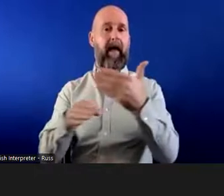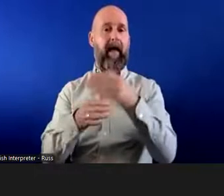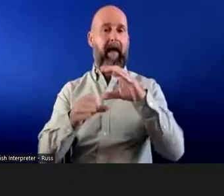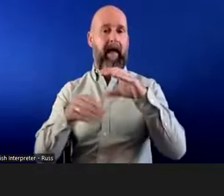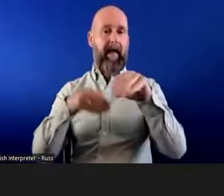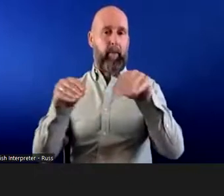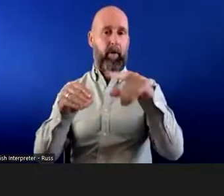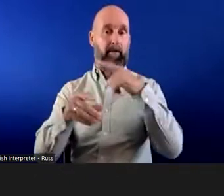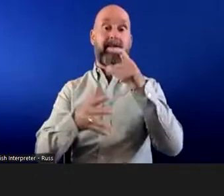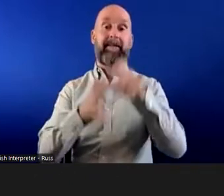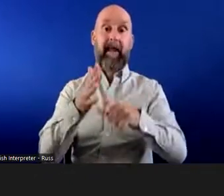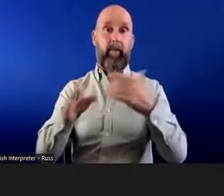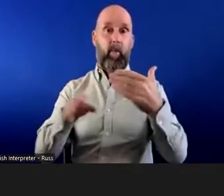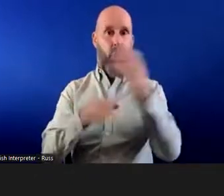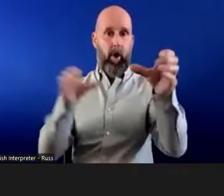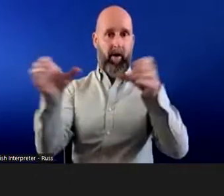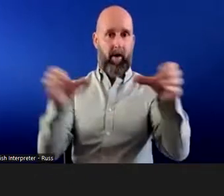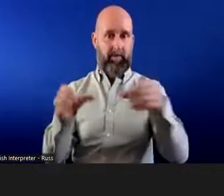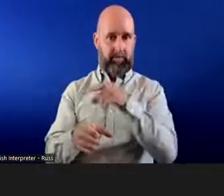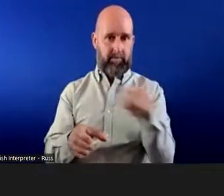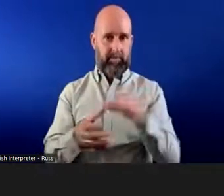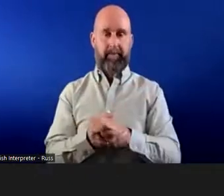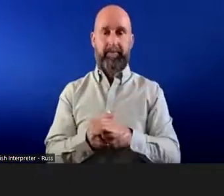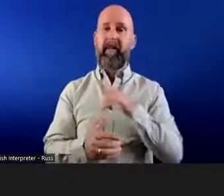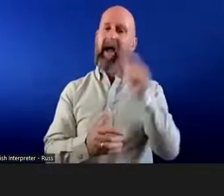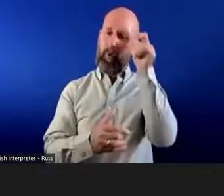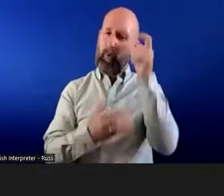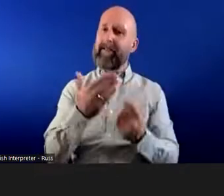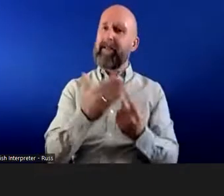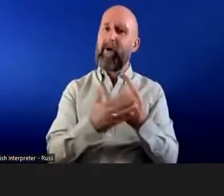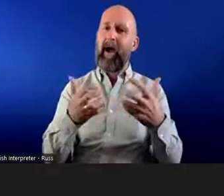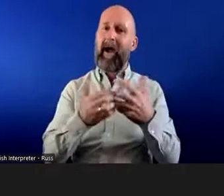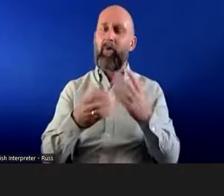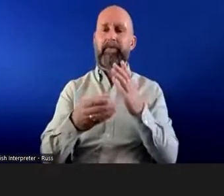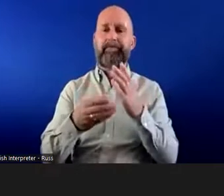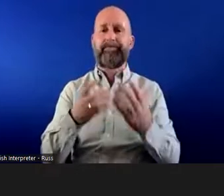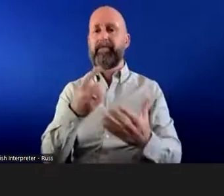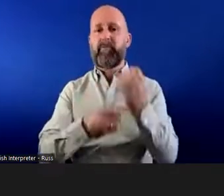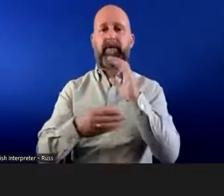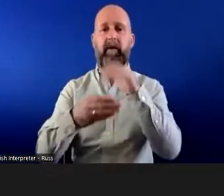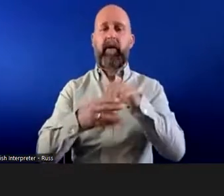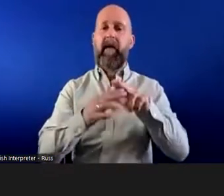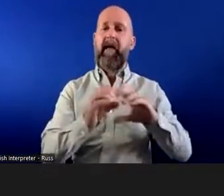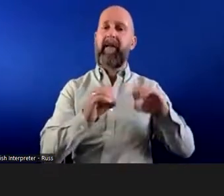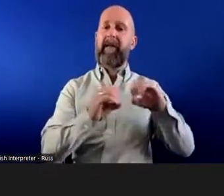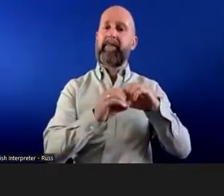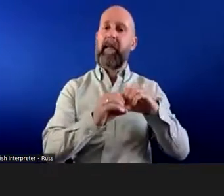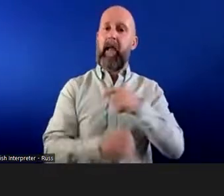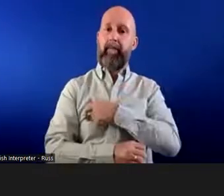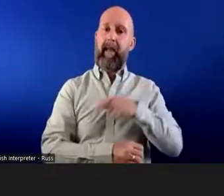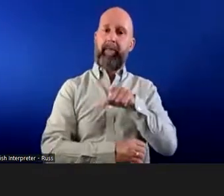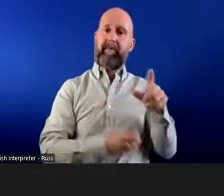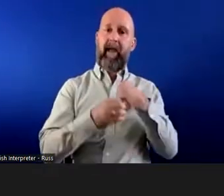I know this is an issue in terms of around achieving inclusivity for FSB members that we speak to. So